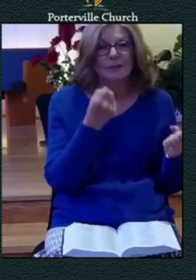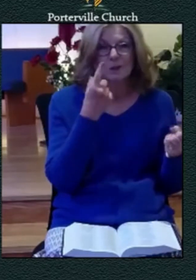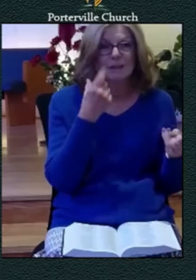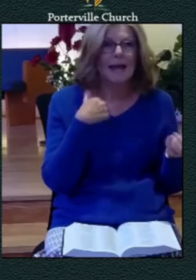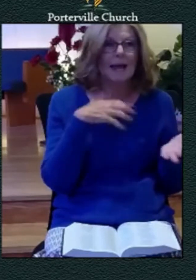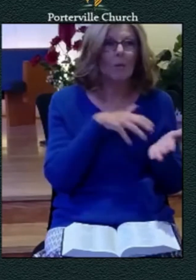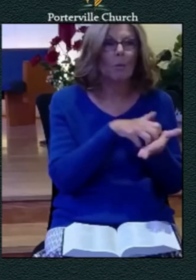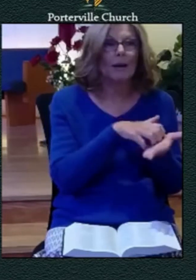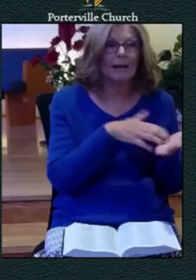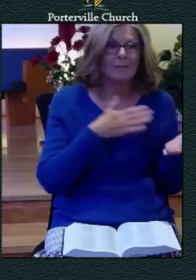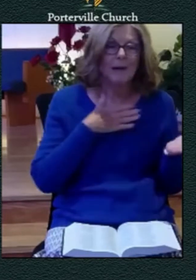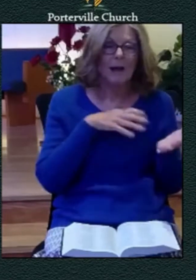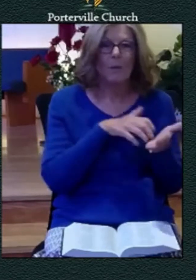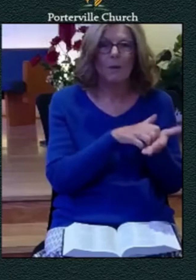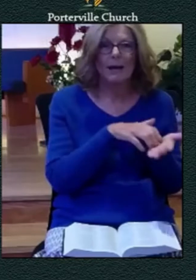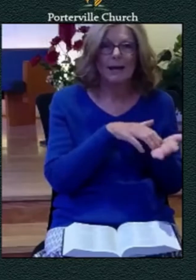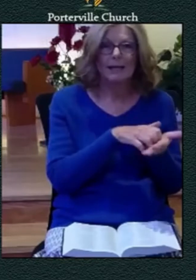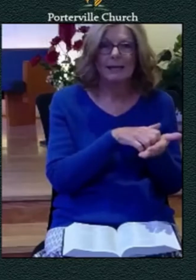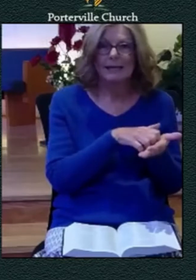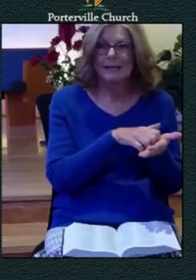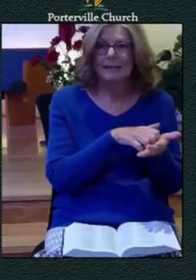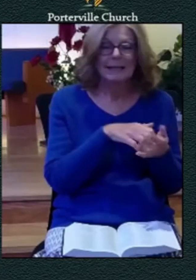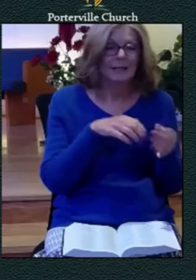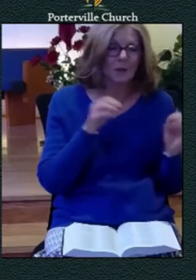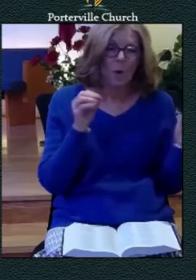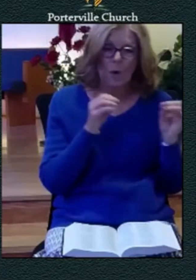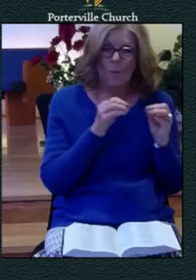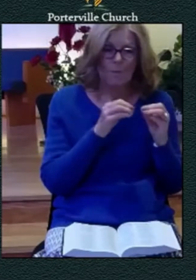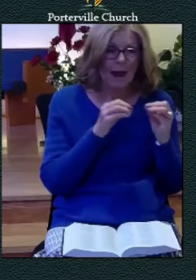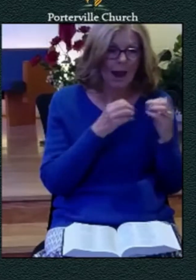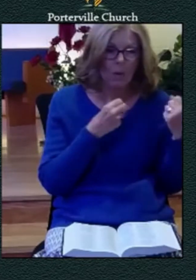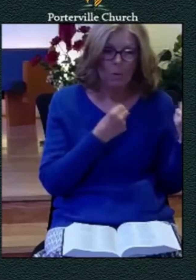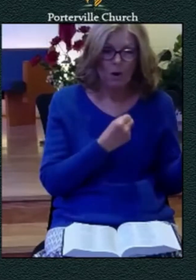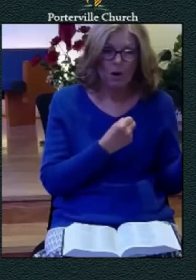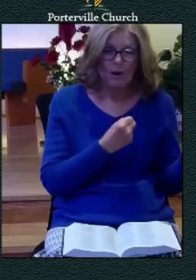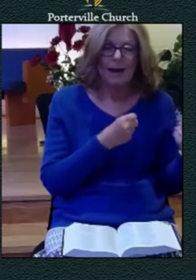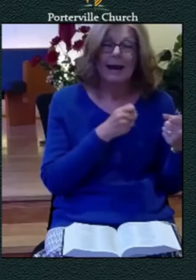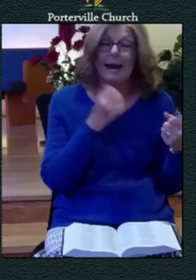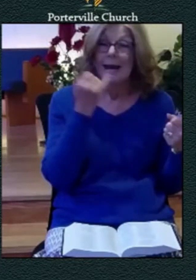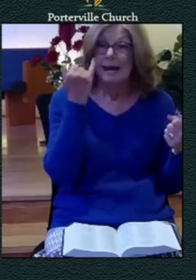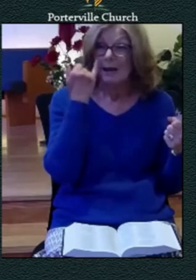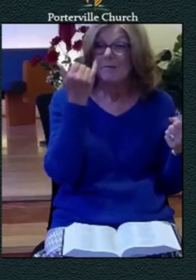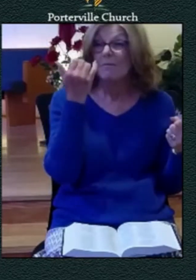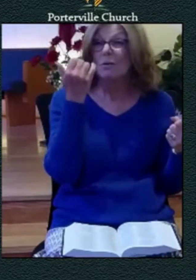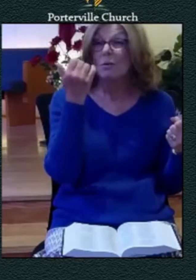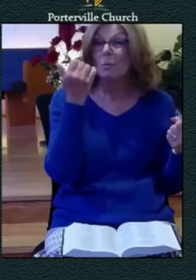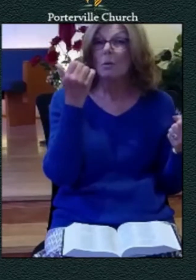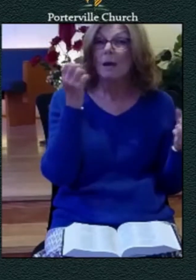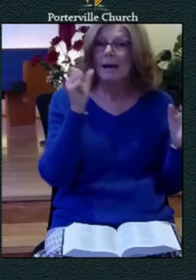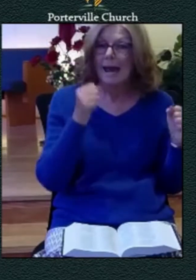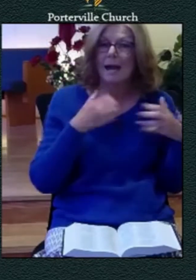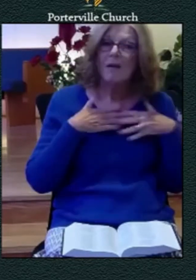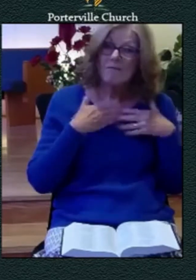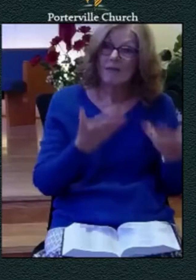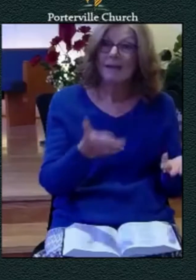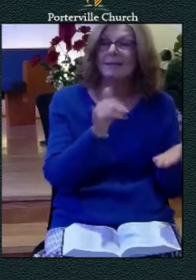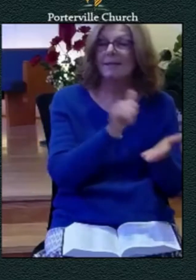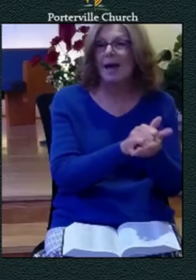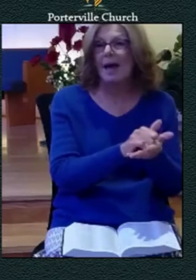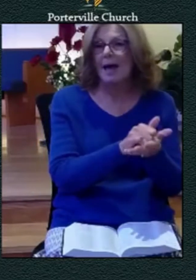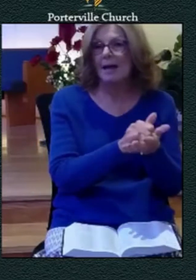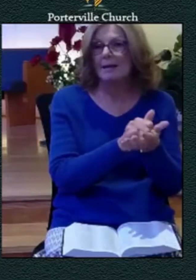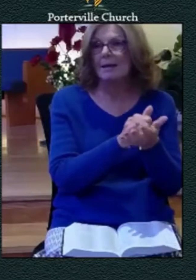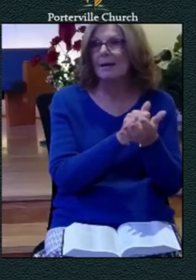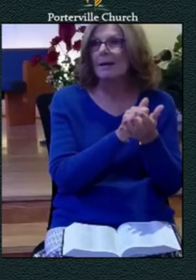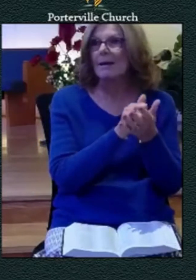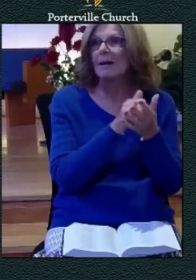and then we're able to move back to consider i think do i have another slide here